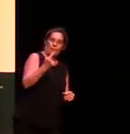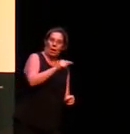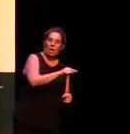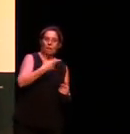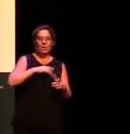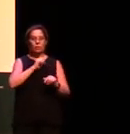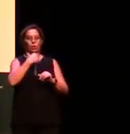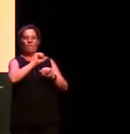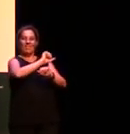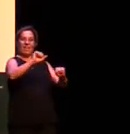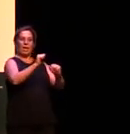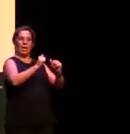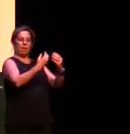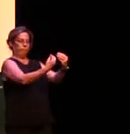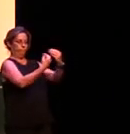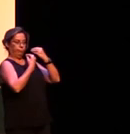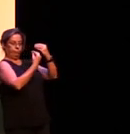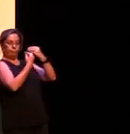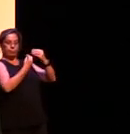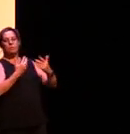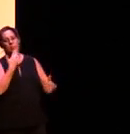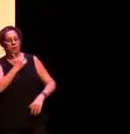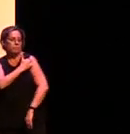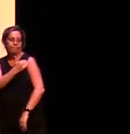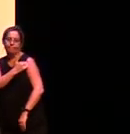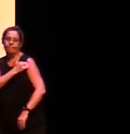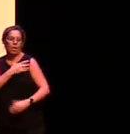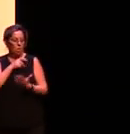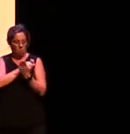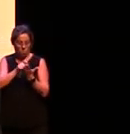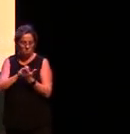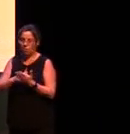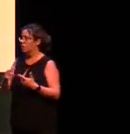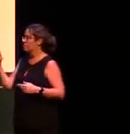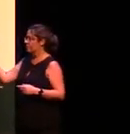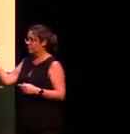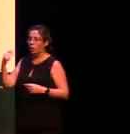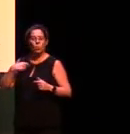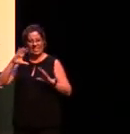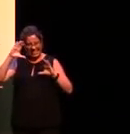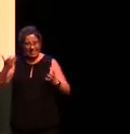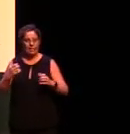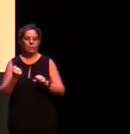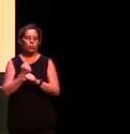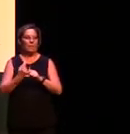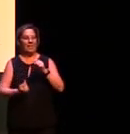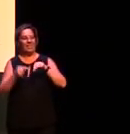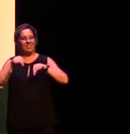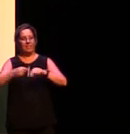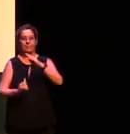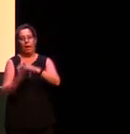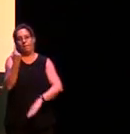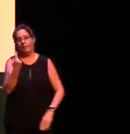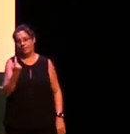do so or contact us at CODAL or contact me or Rachel because we're very keen to get a flood of good